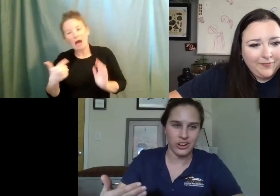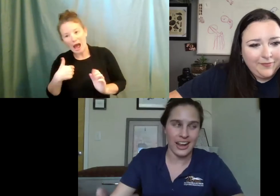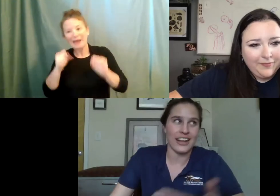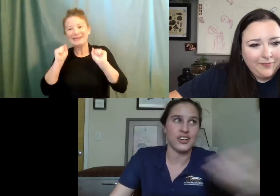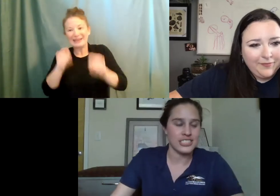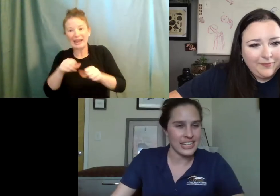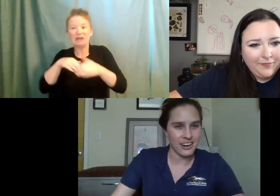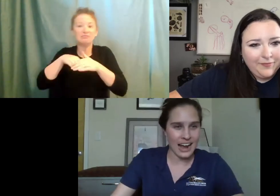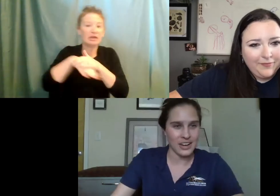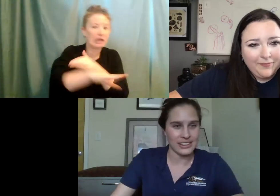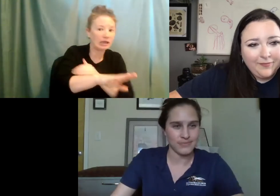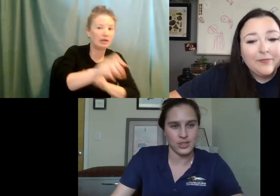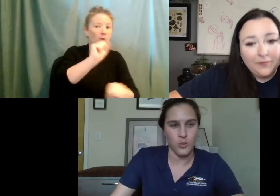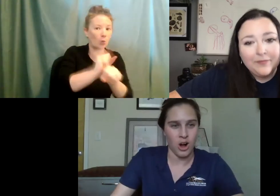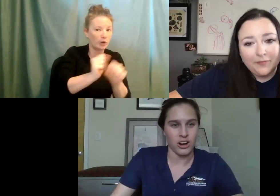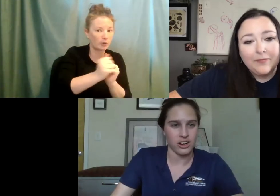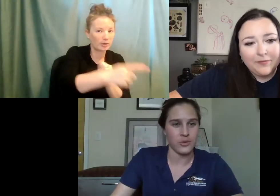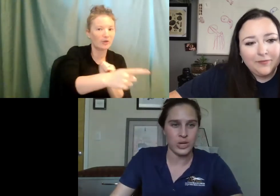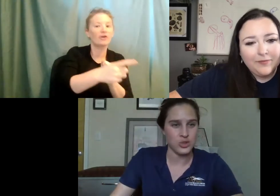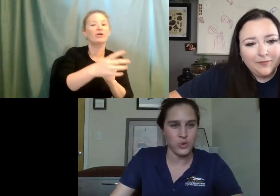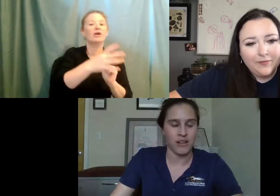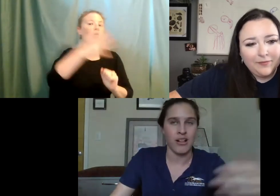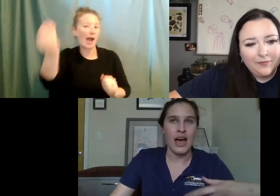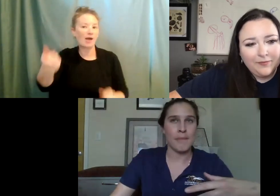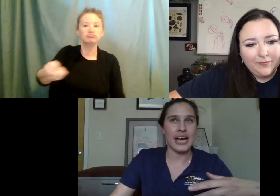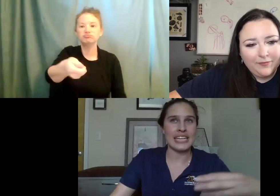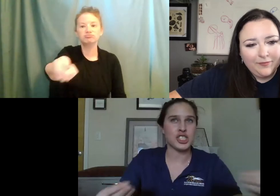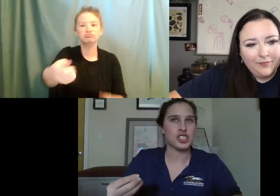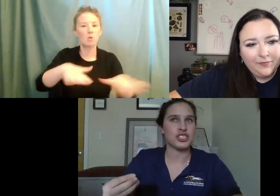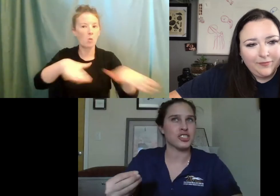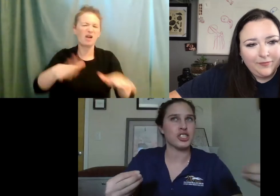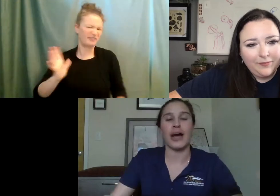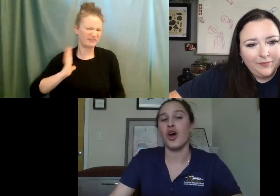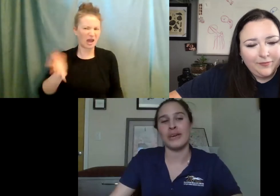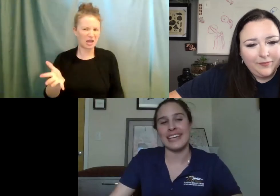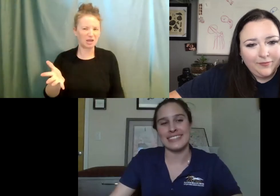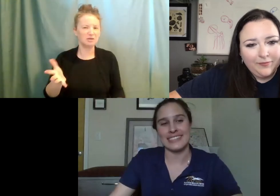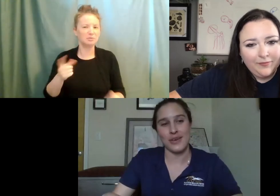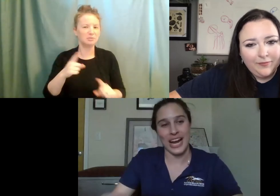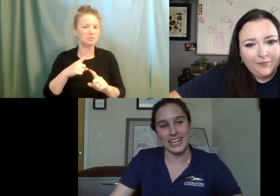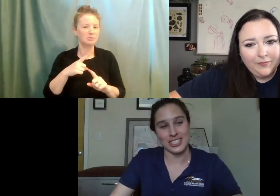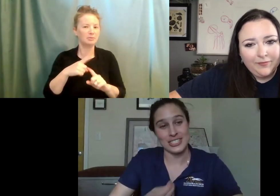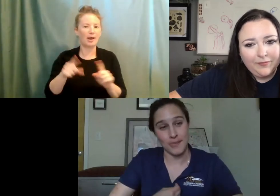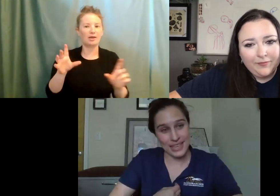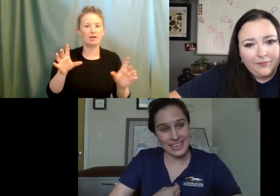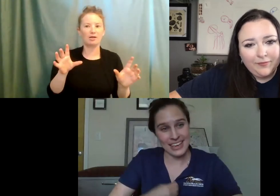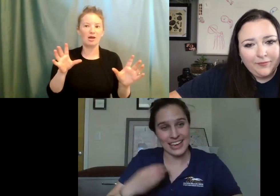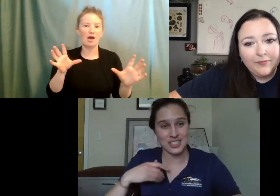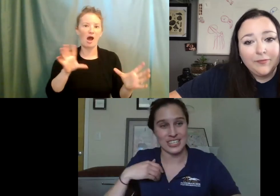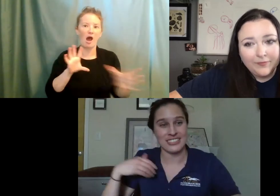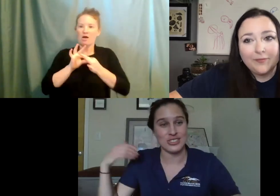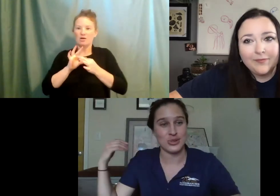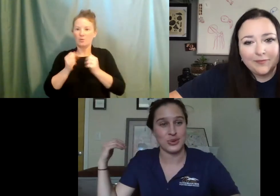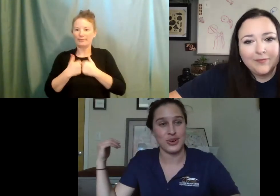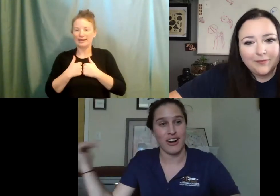work with her and I could take her out and, you know, walk her and we do well, but she, by no means has the same reaction to me